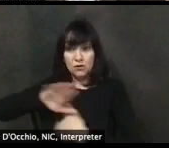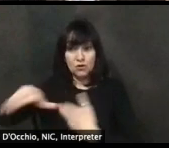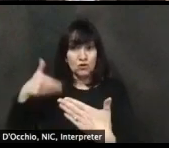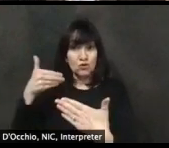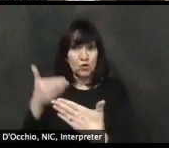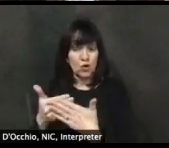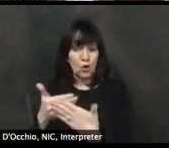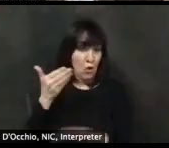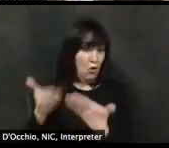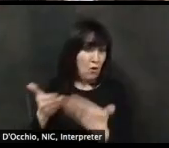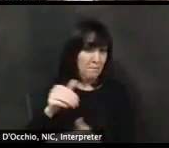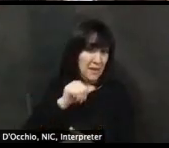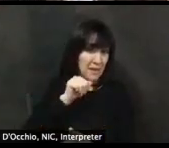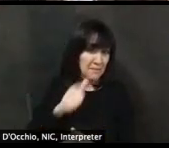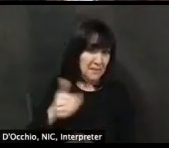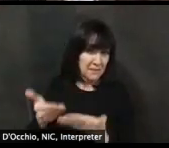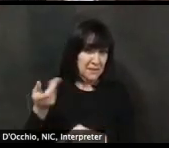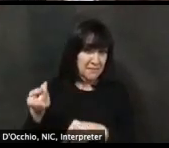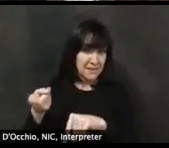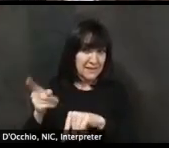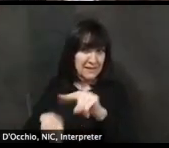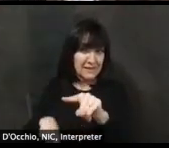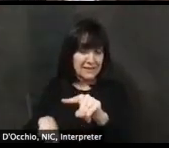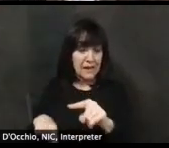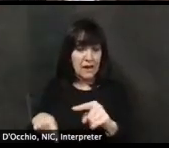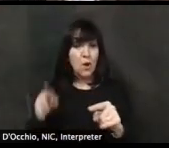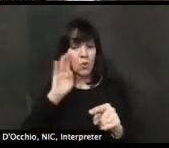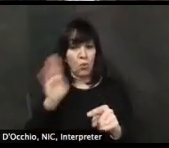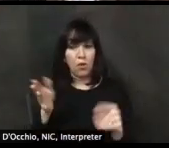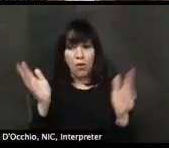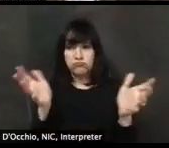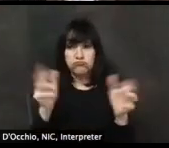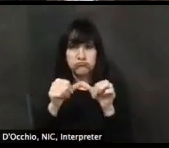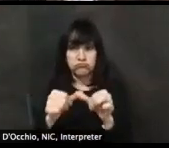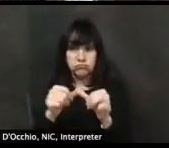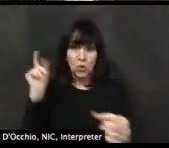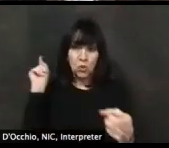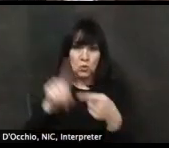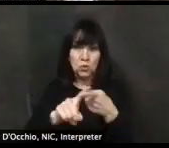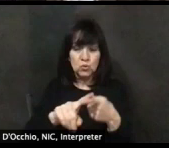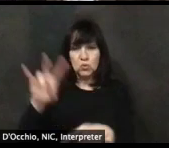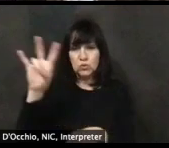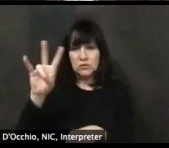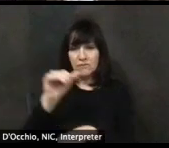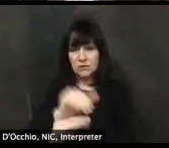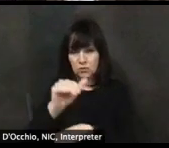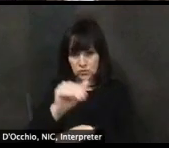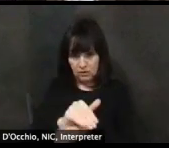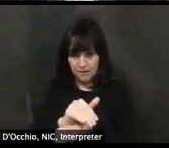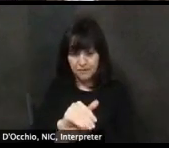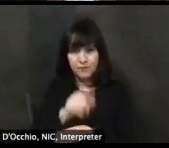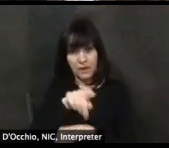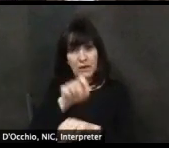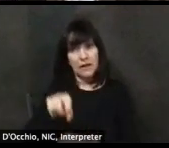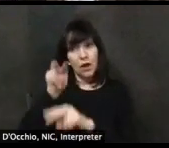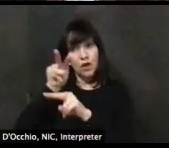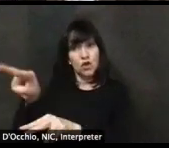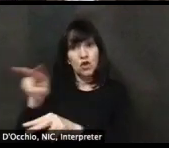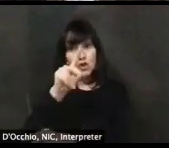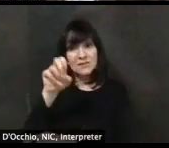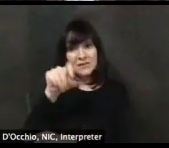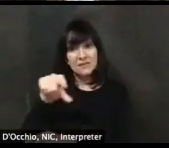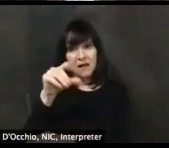but please, um, submit questions, comments, thoughts, ideas to de.gov forward slash economy. So back to you, Jonathan.